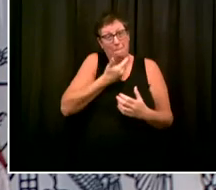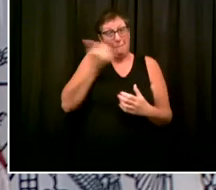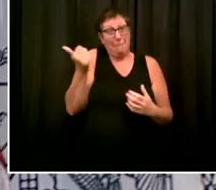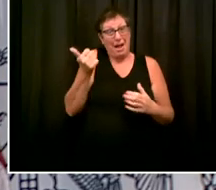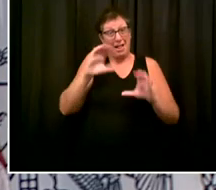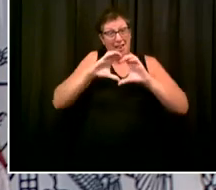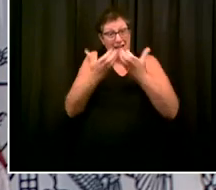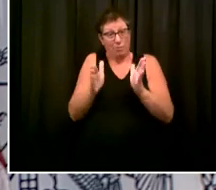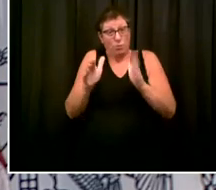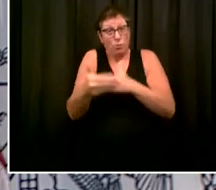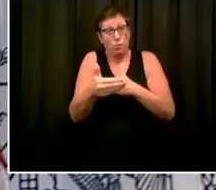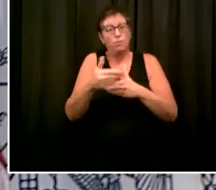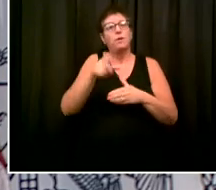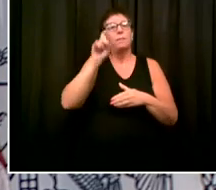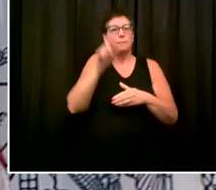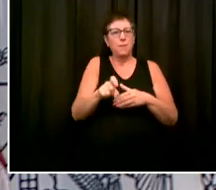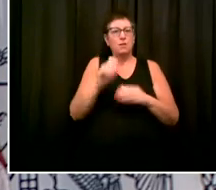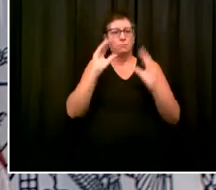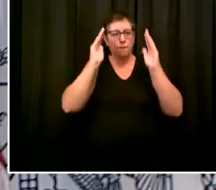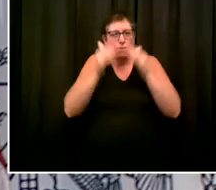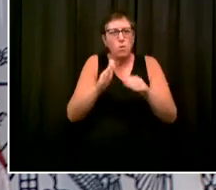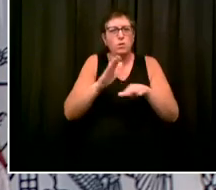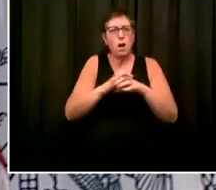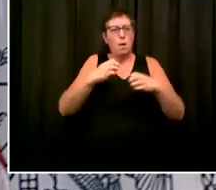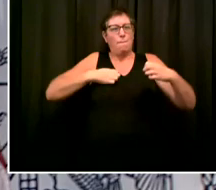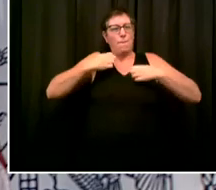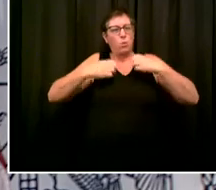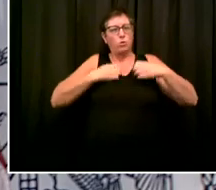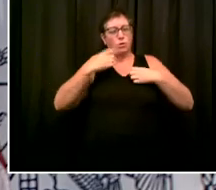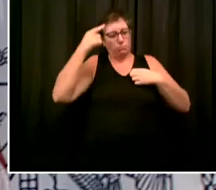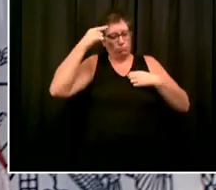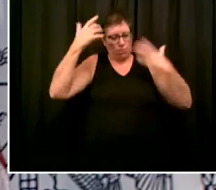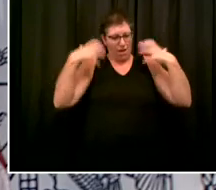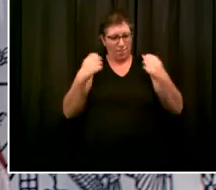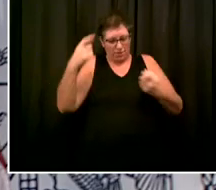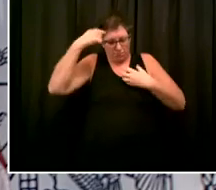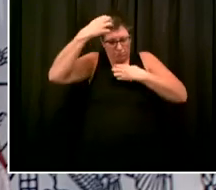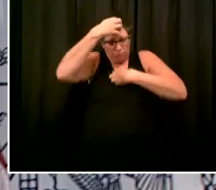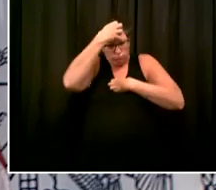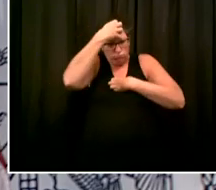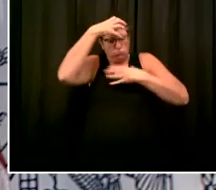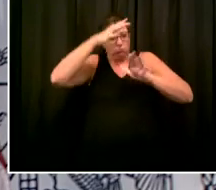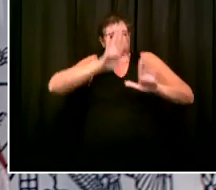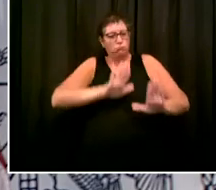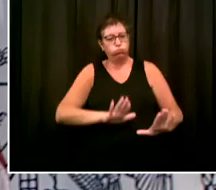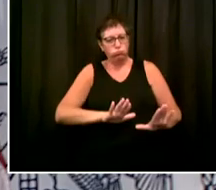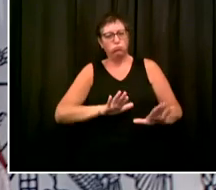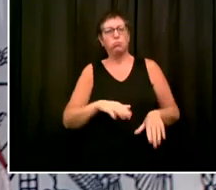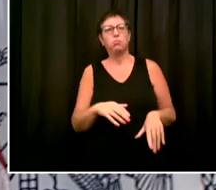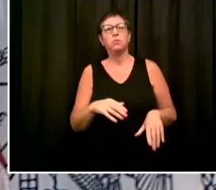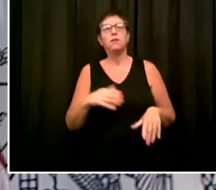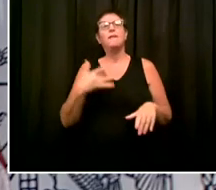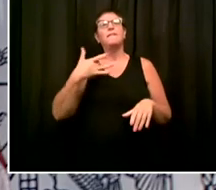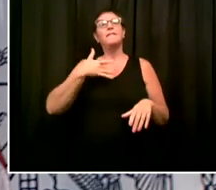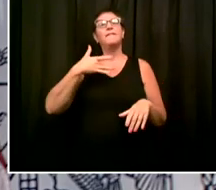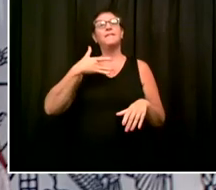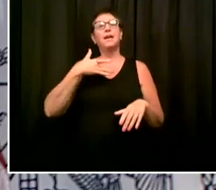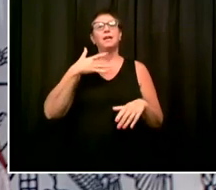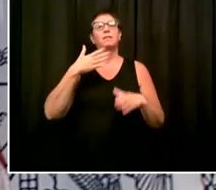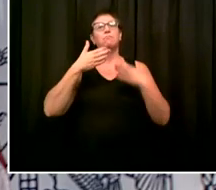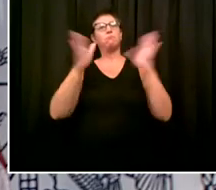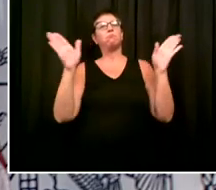and emotional well-being and addressing those issues. So I believe there's a growing consensus in American education that it really matters.